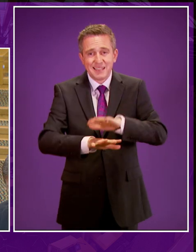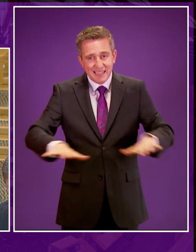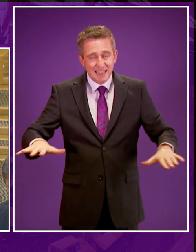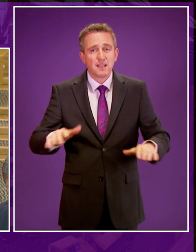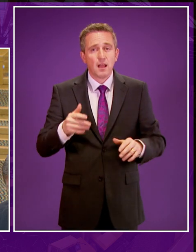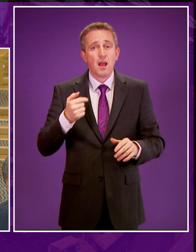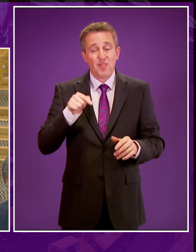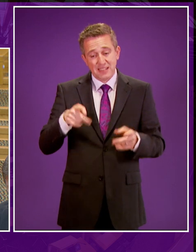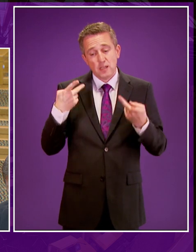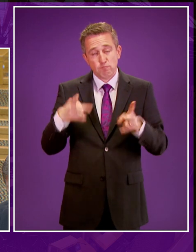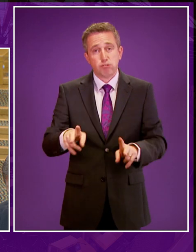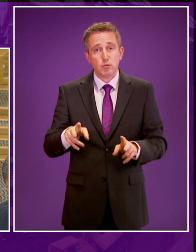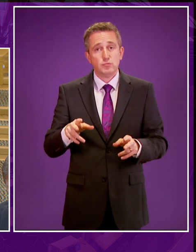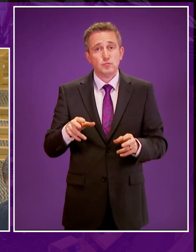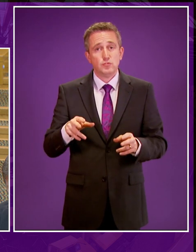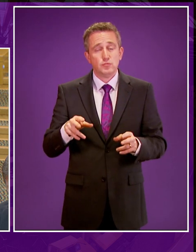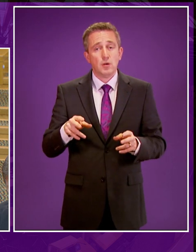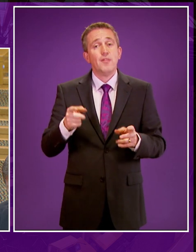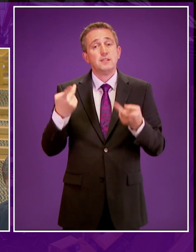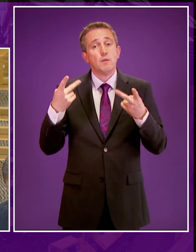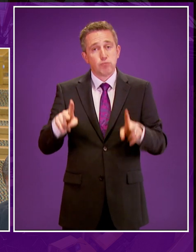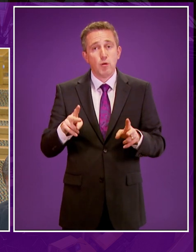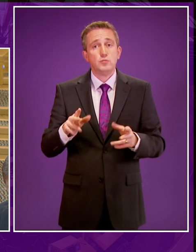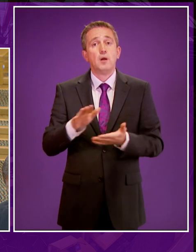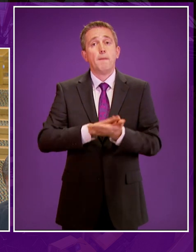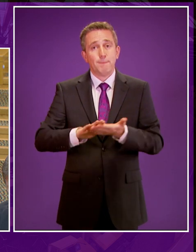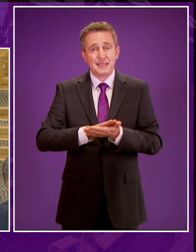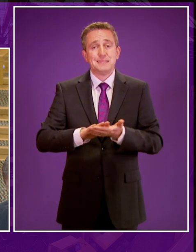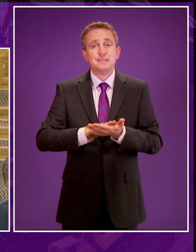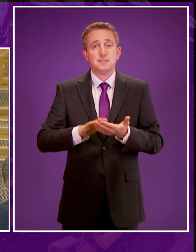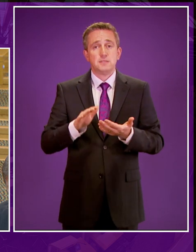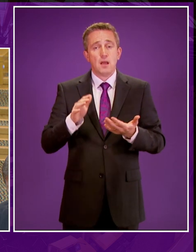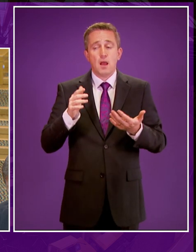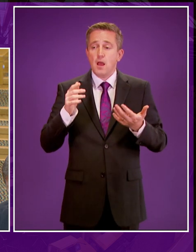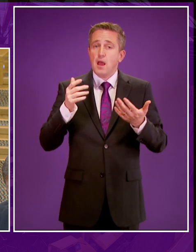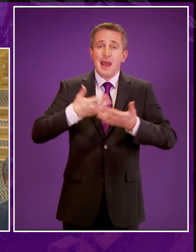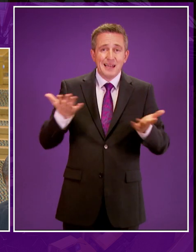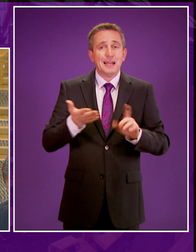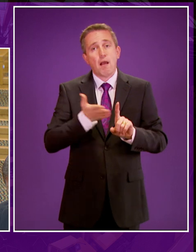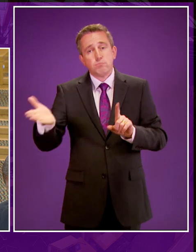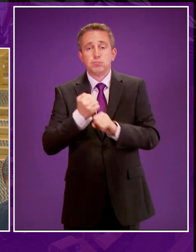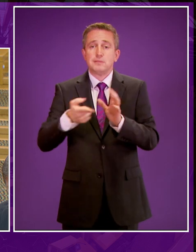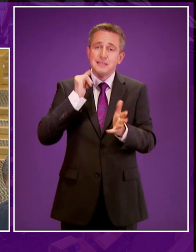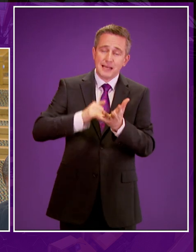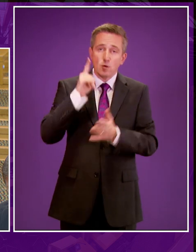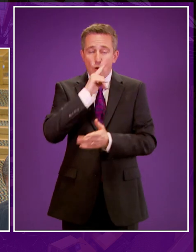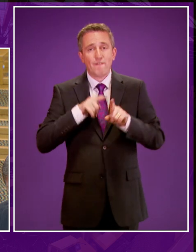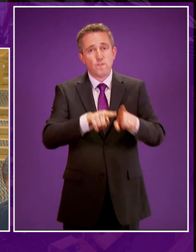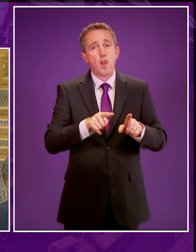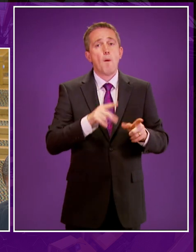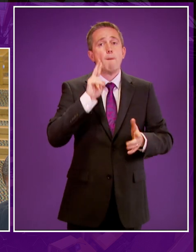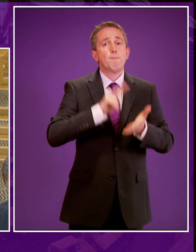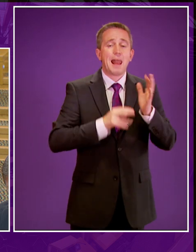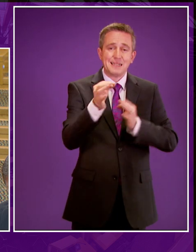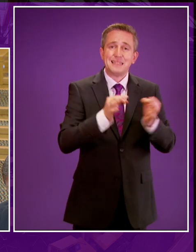Our approach ensures decisions and ensure unconventional oil and gas developments will be made in line with planning policy and procedure and within the framework of Scottish